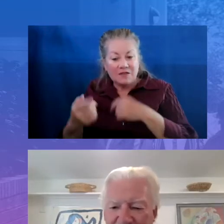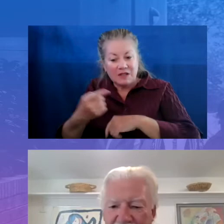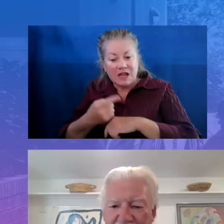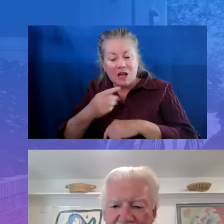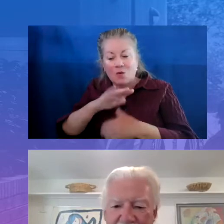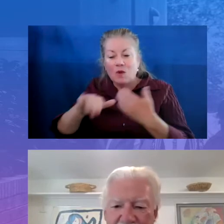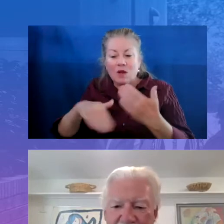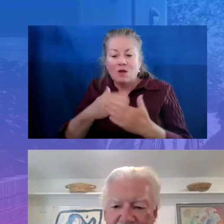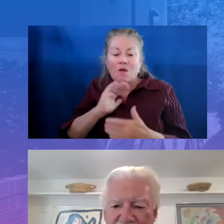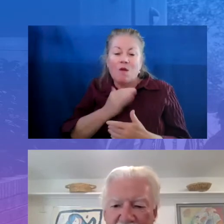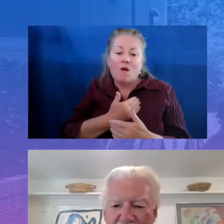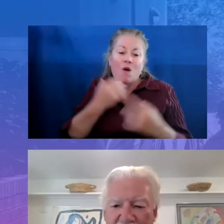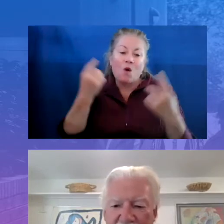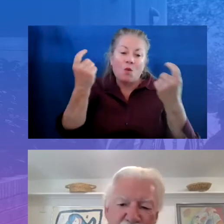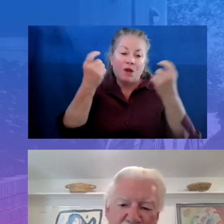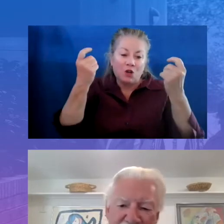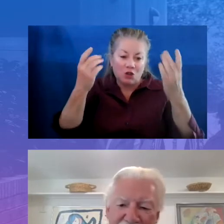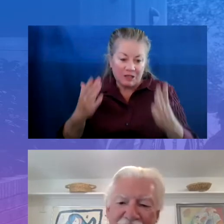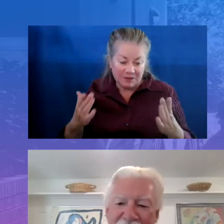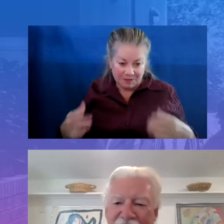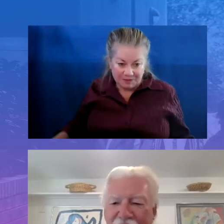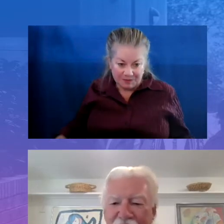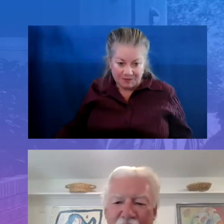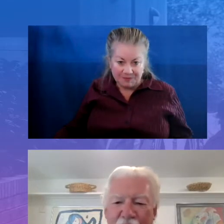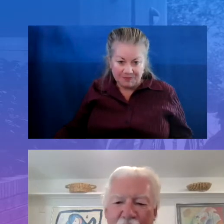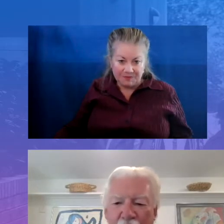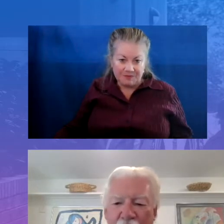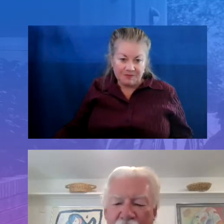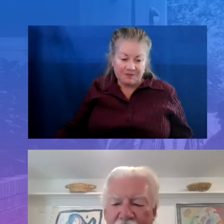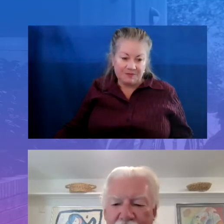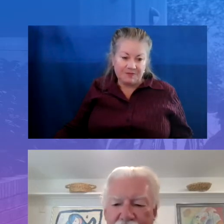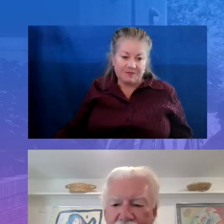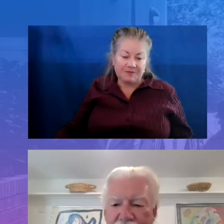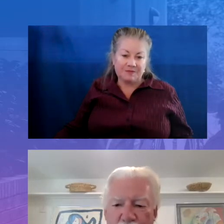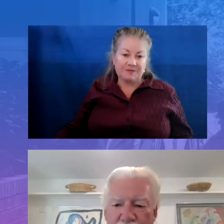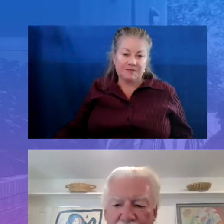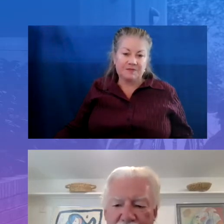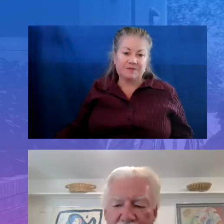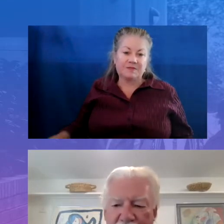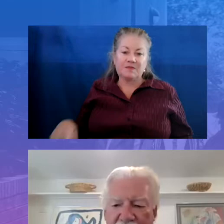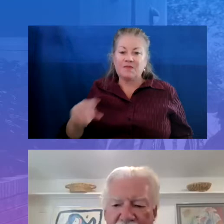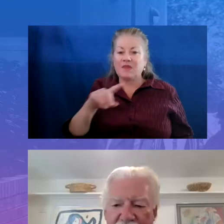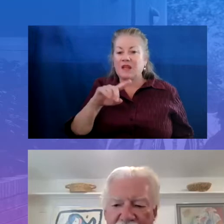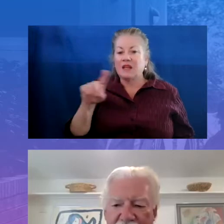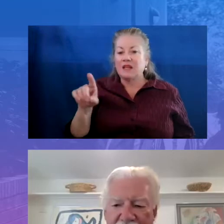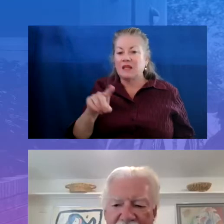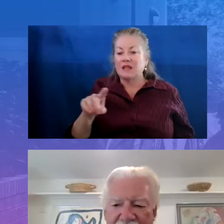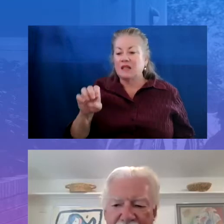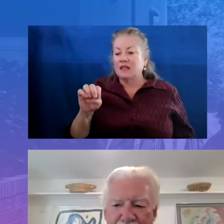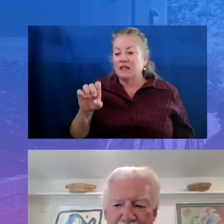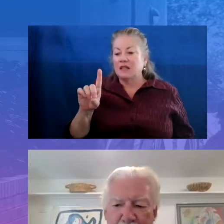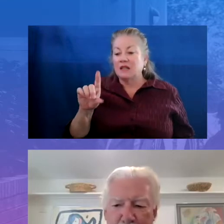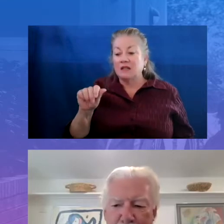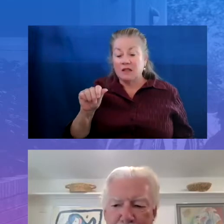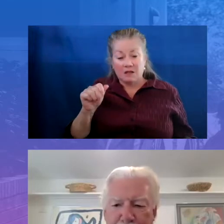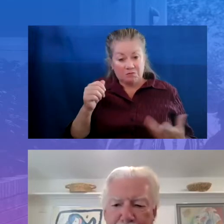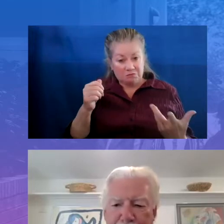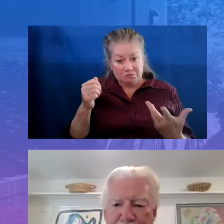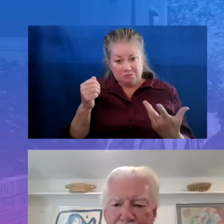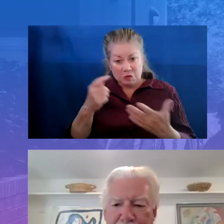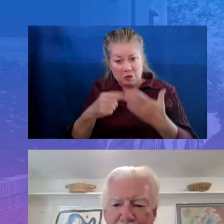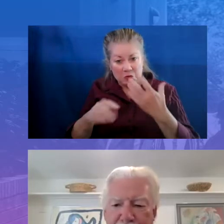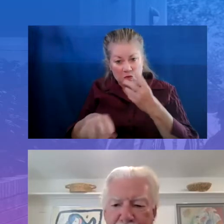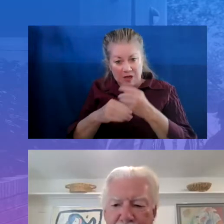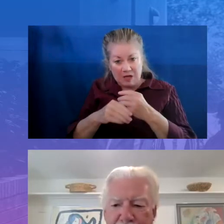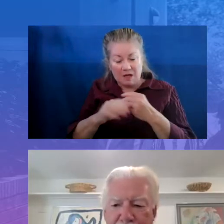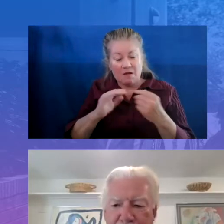Okay. Selda, what would you add? Well, our relationship with the Department of Education definitely adds